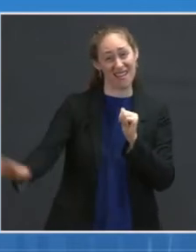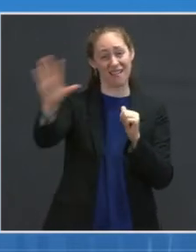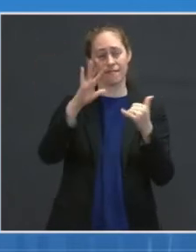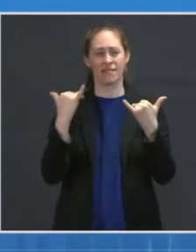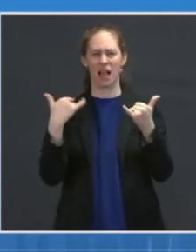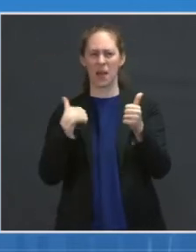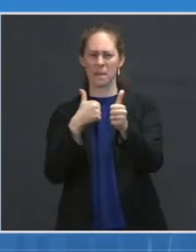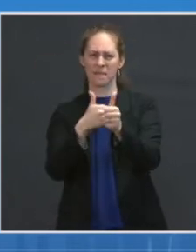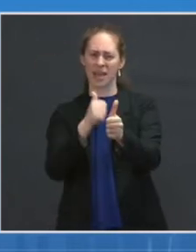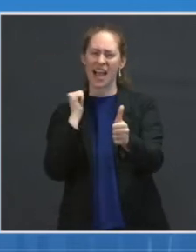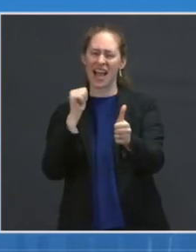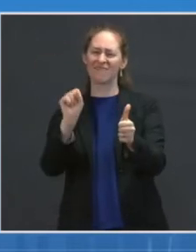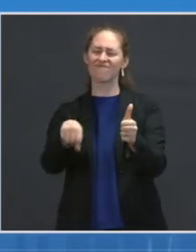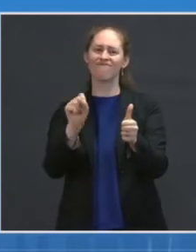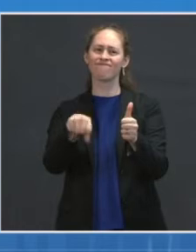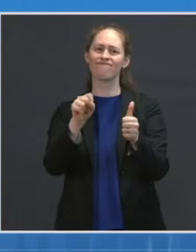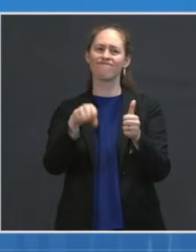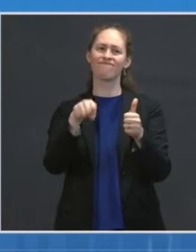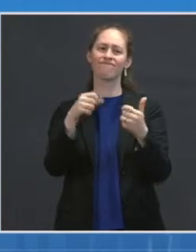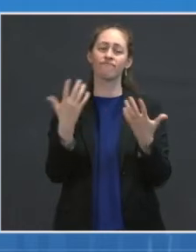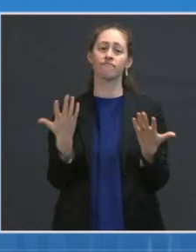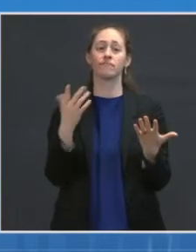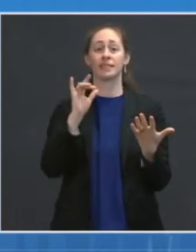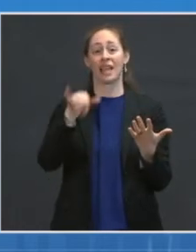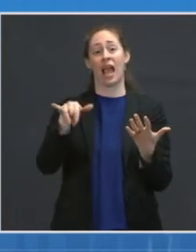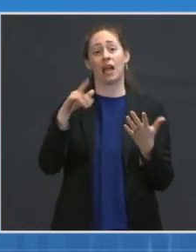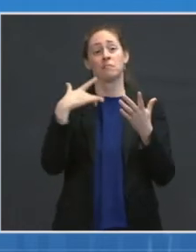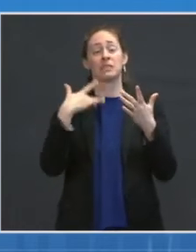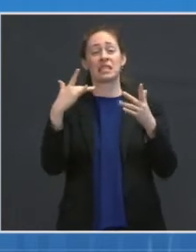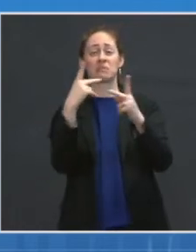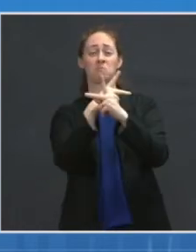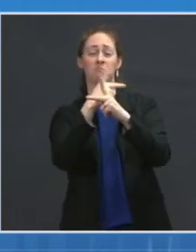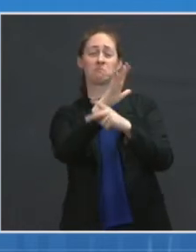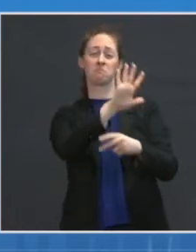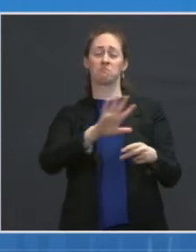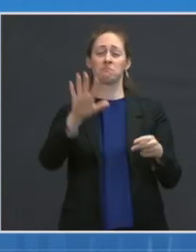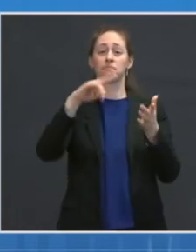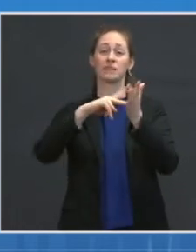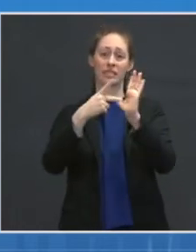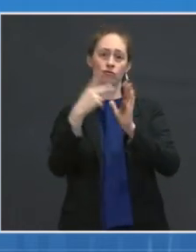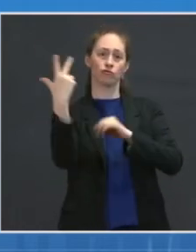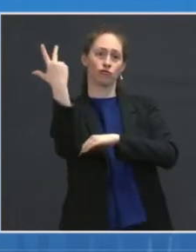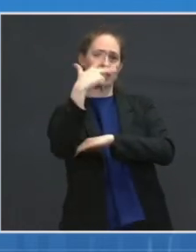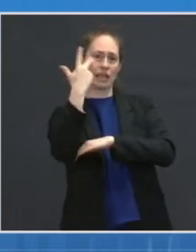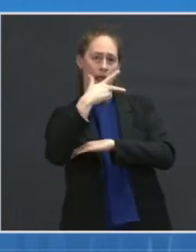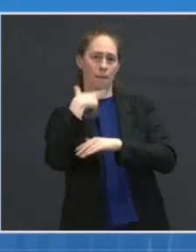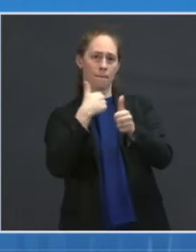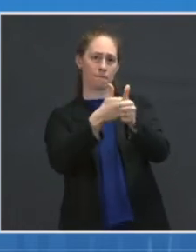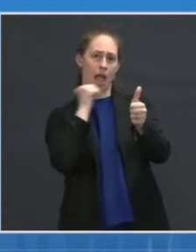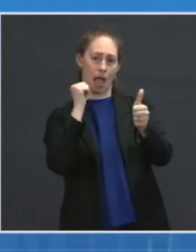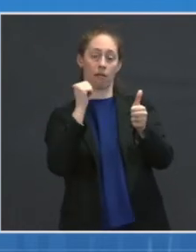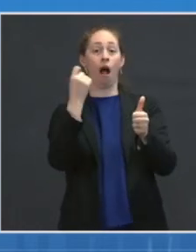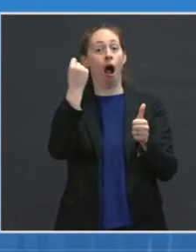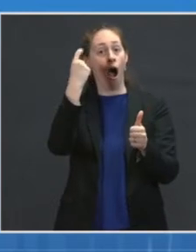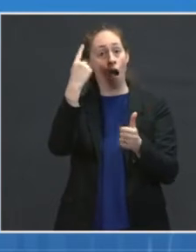three days of delayed shipping, and many states have been able to cover some of this delay with existing inventory.